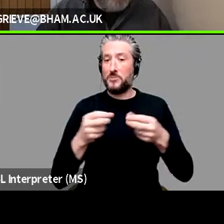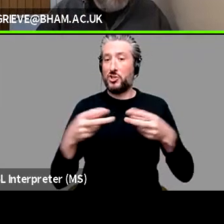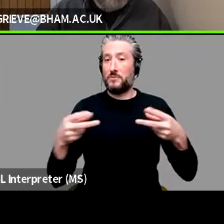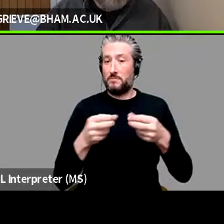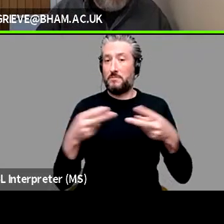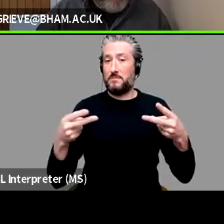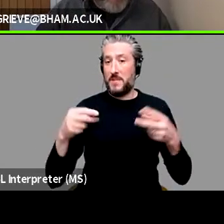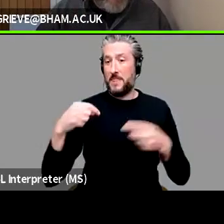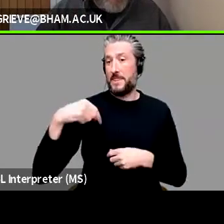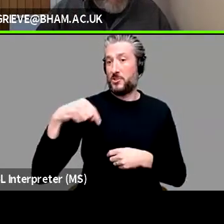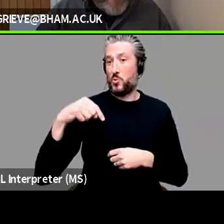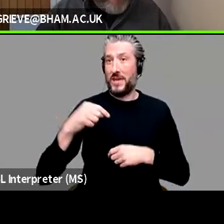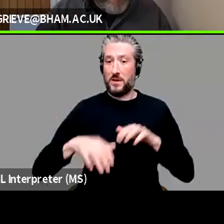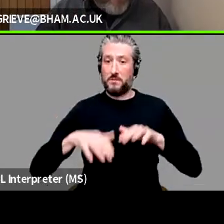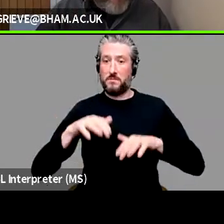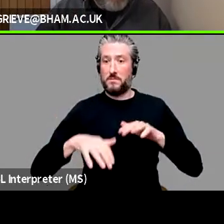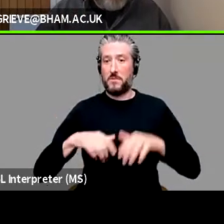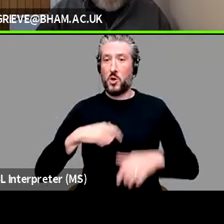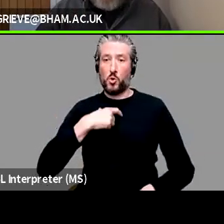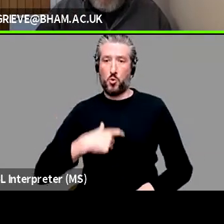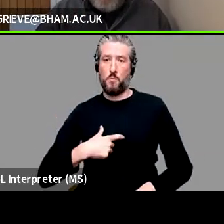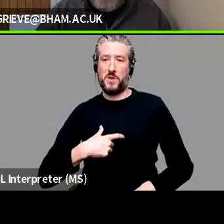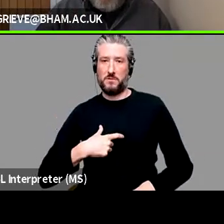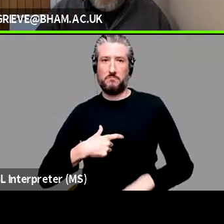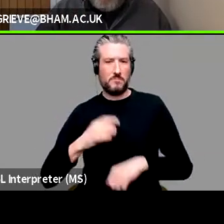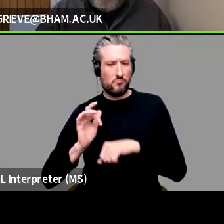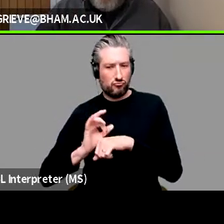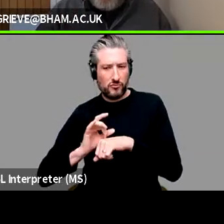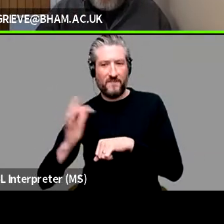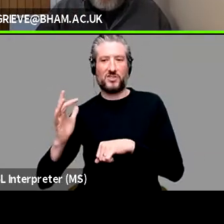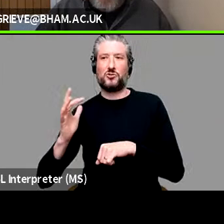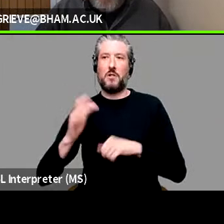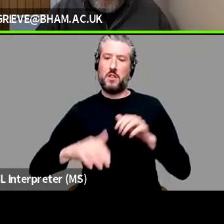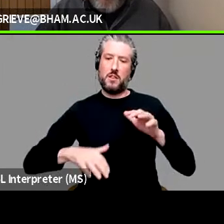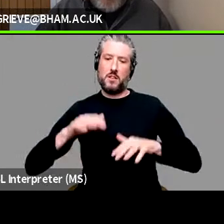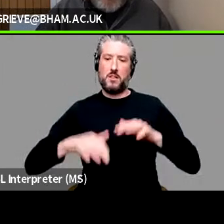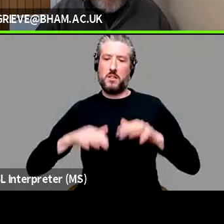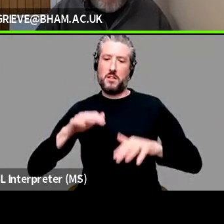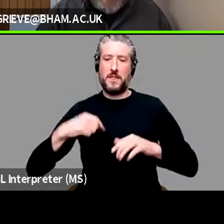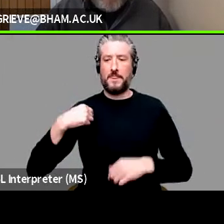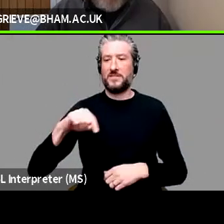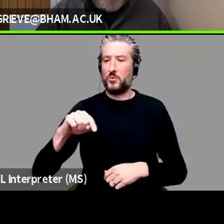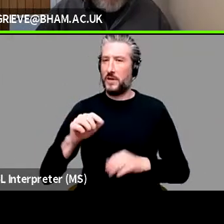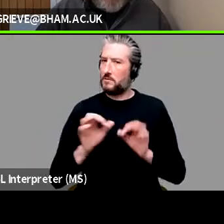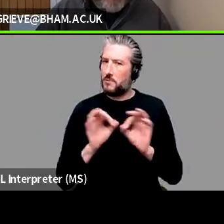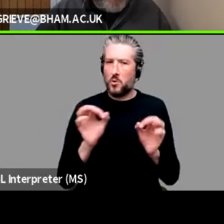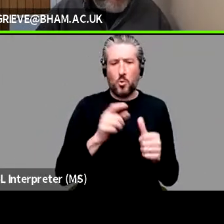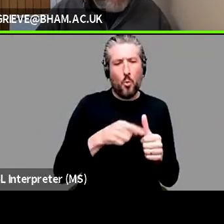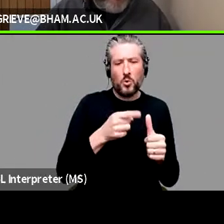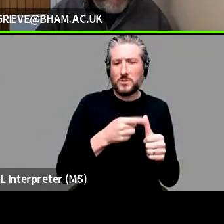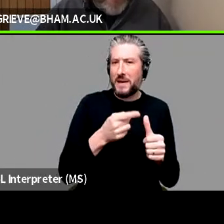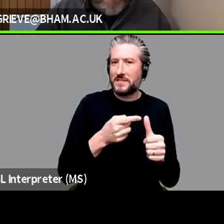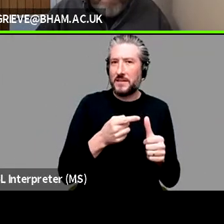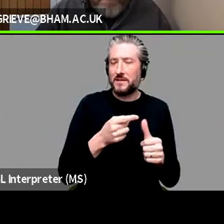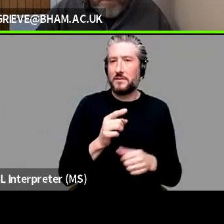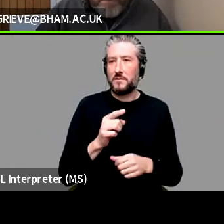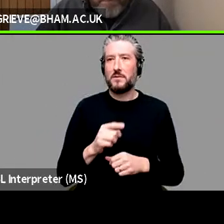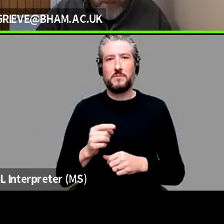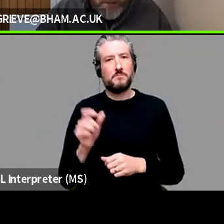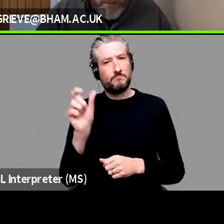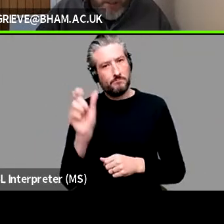automatically, but by a professional transcriber. So we really appreciate that. And I would just give some